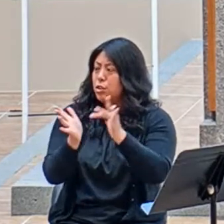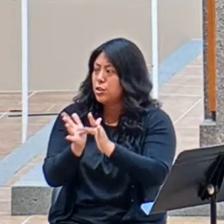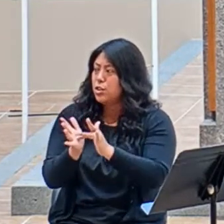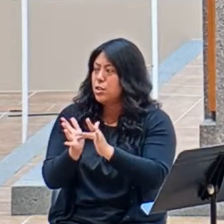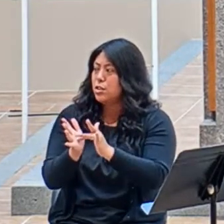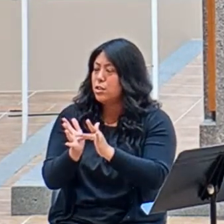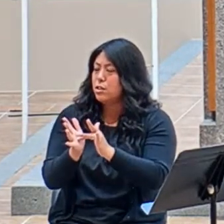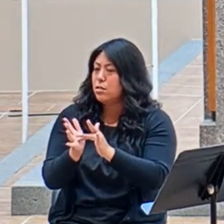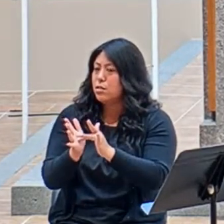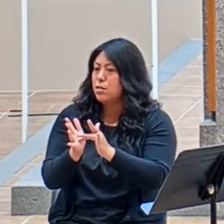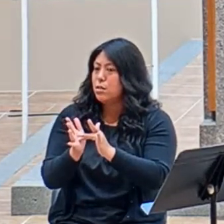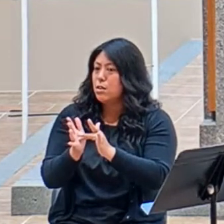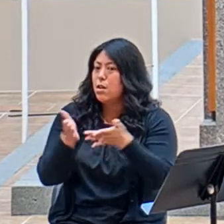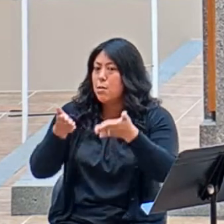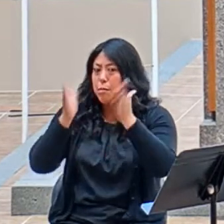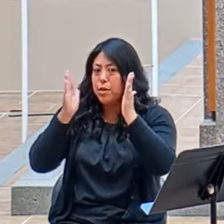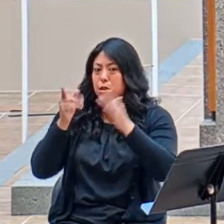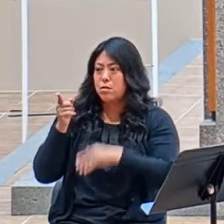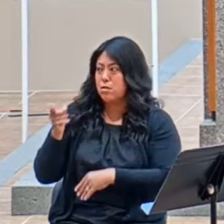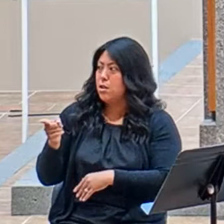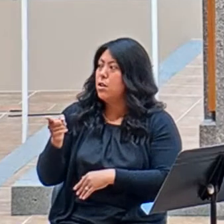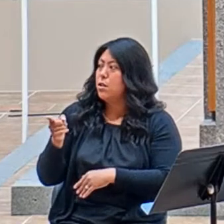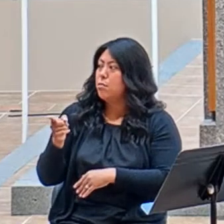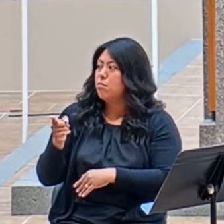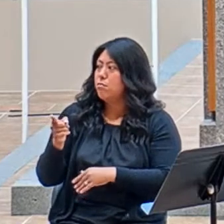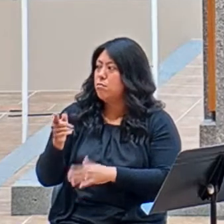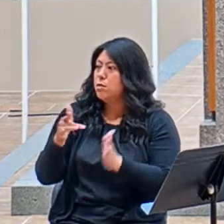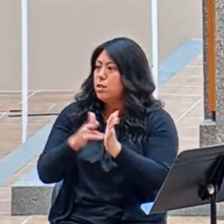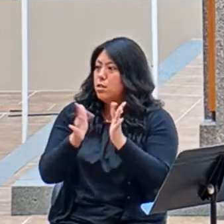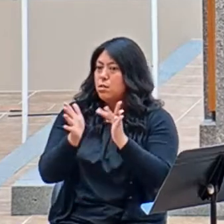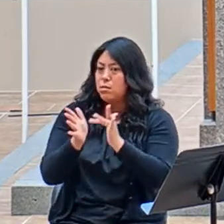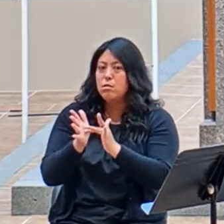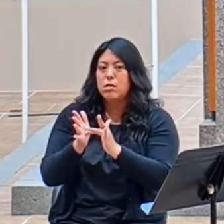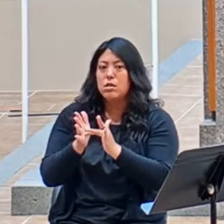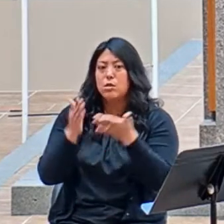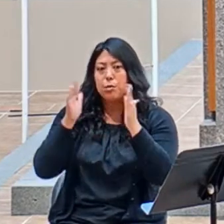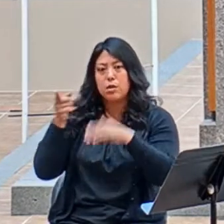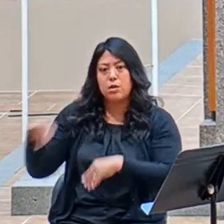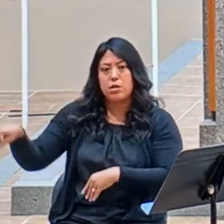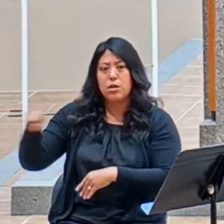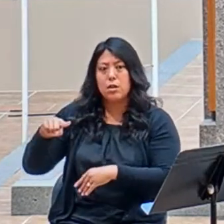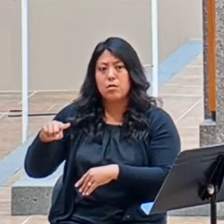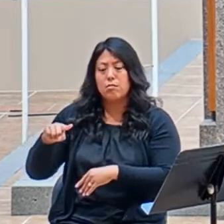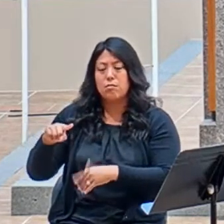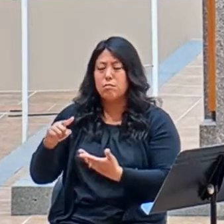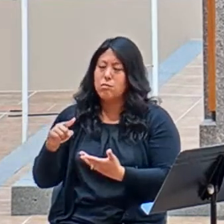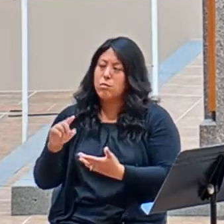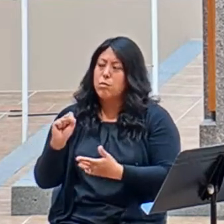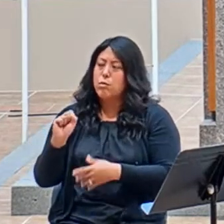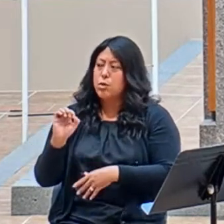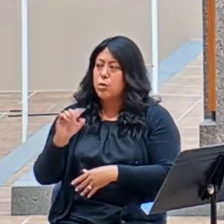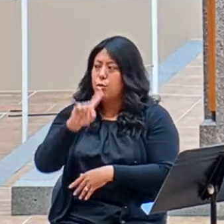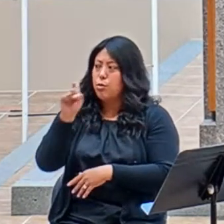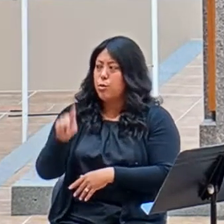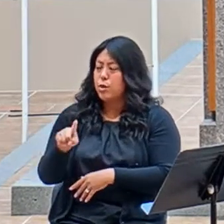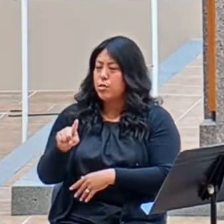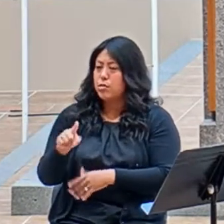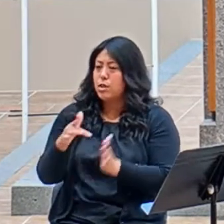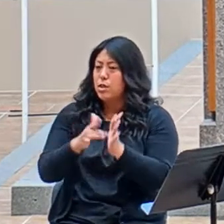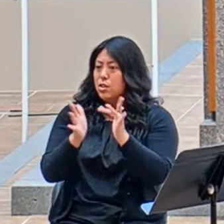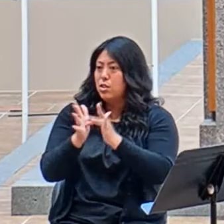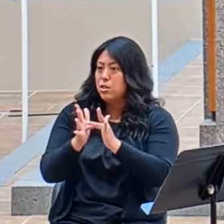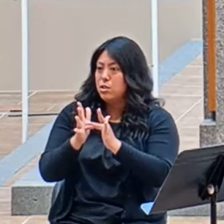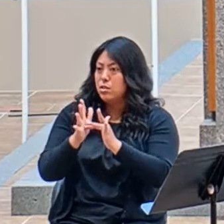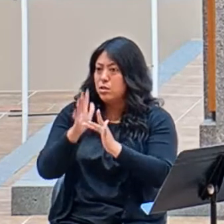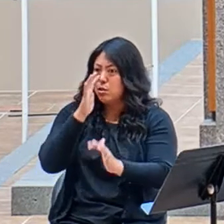People were hearing about this man. So is Jesus being harsh? Or is he